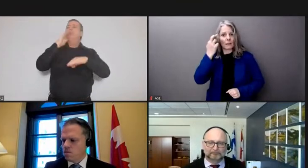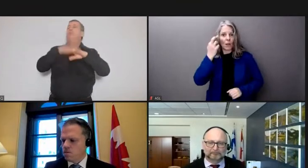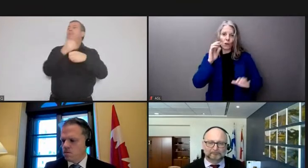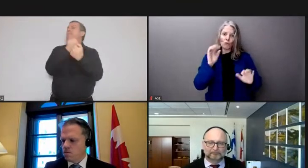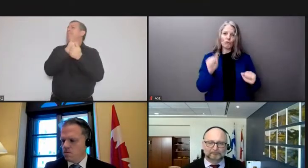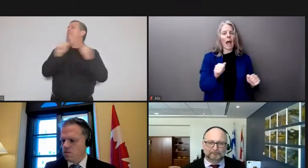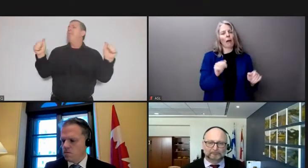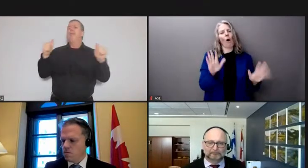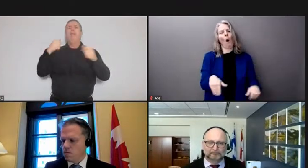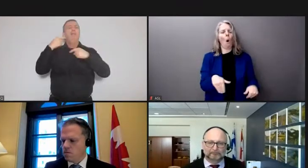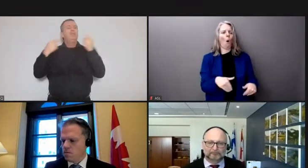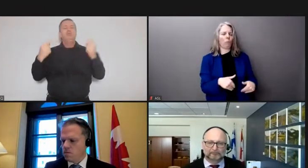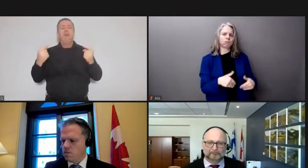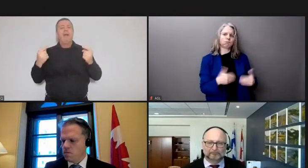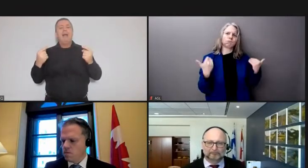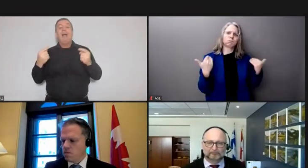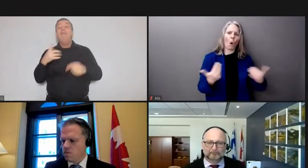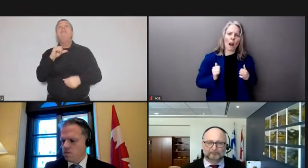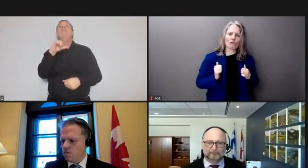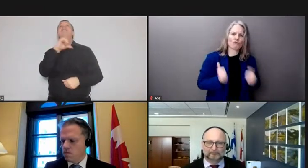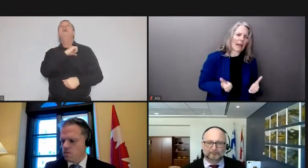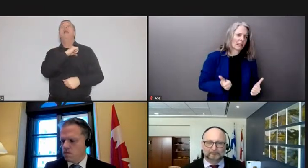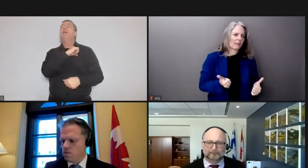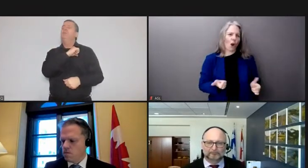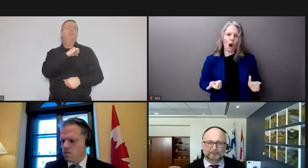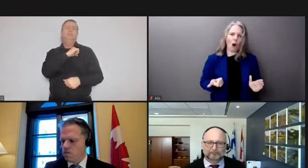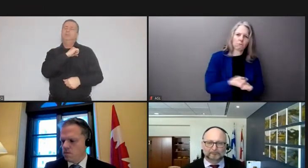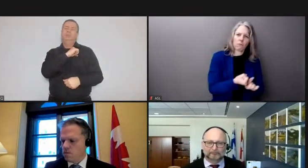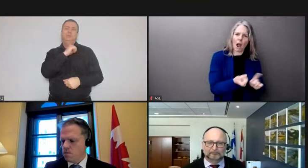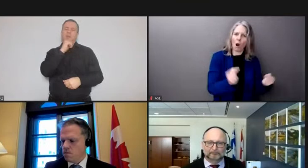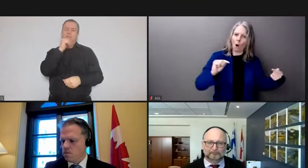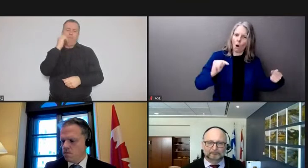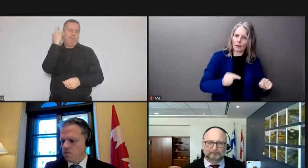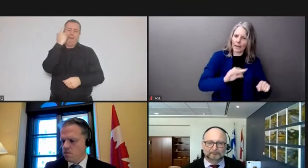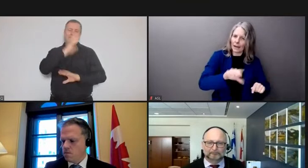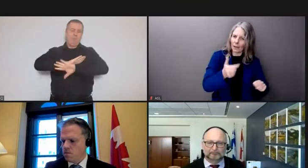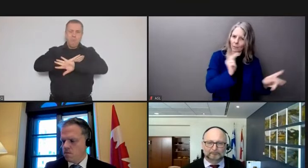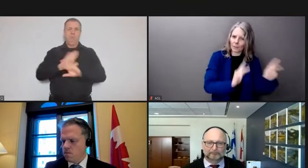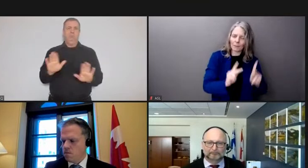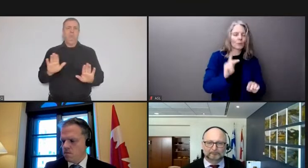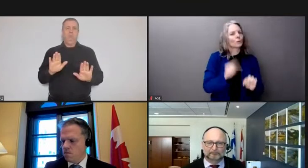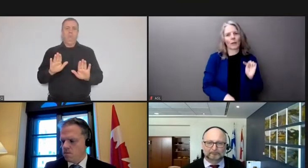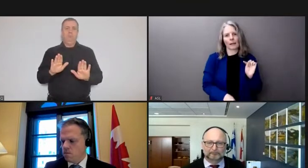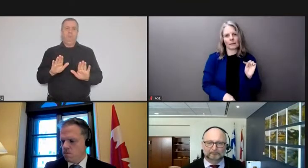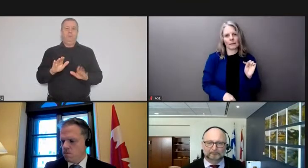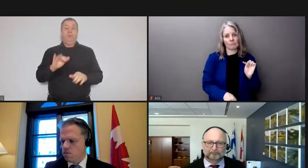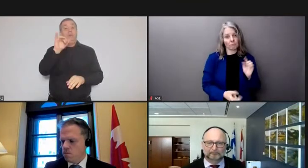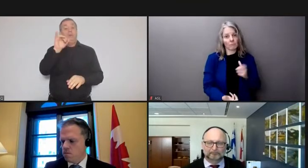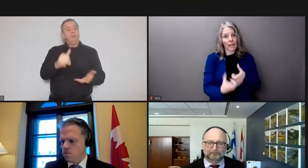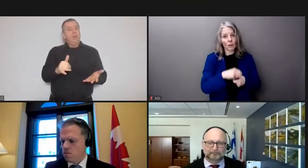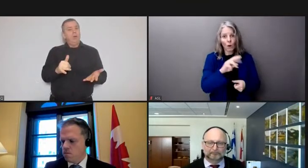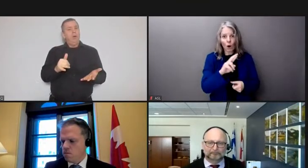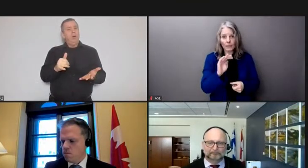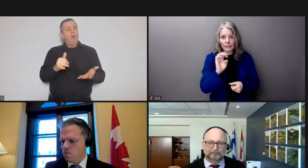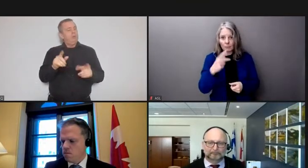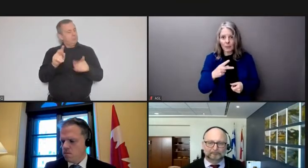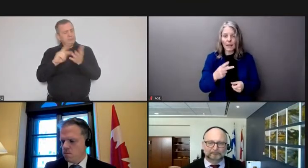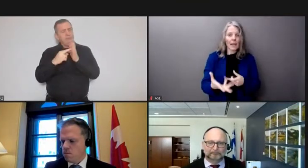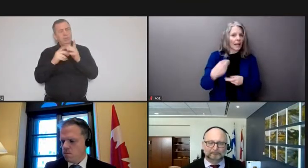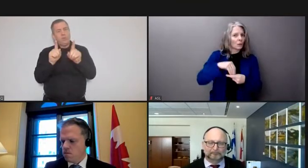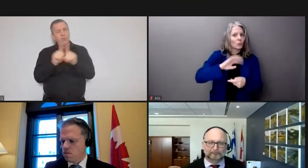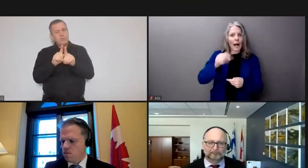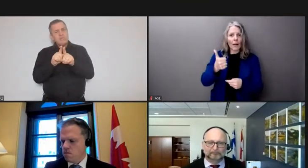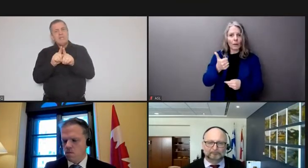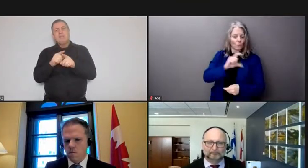for violence towards your fellow canadians and that obviously includes the members of the rcmp and other members who work in our law